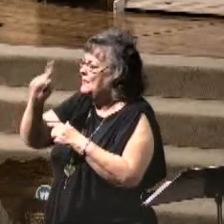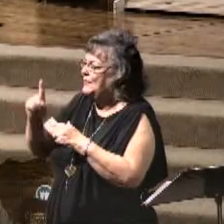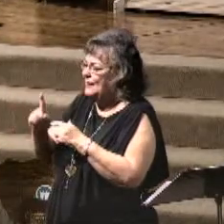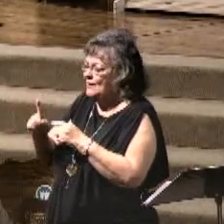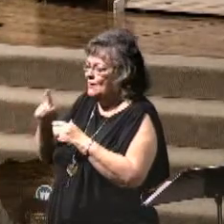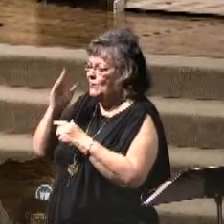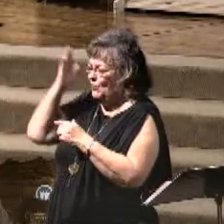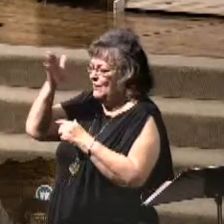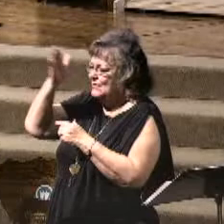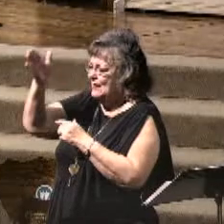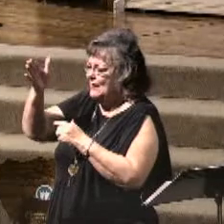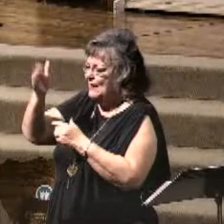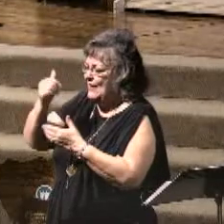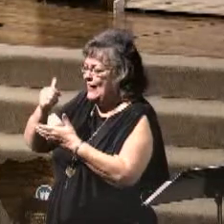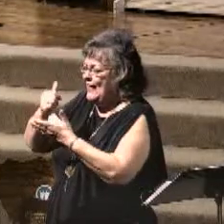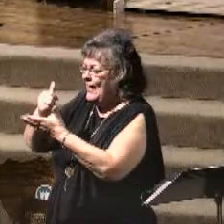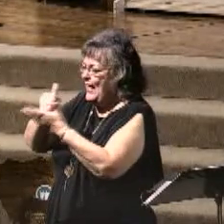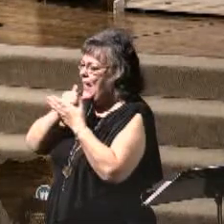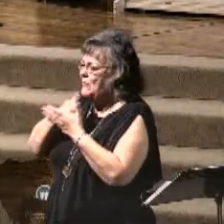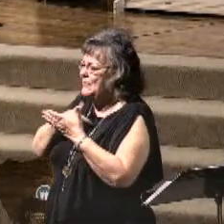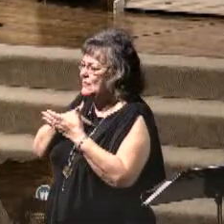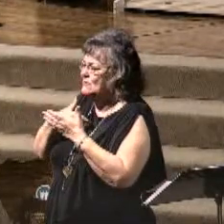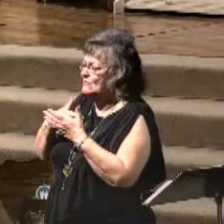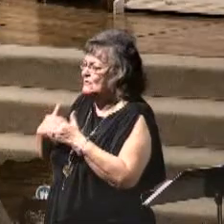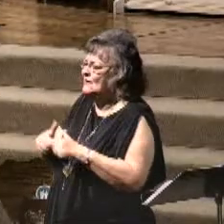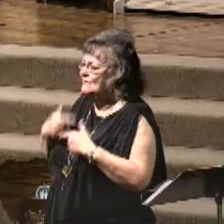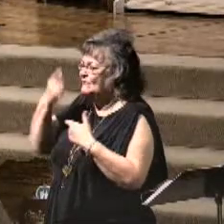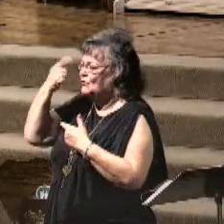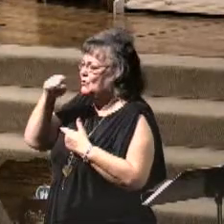Help me to live for you till I see you.